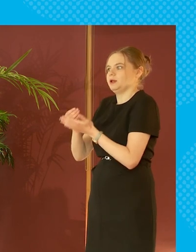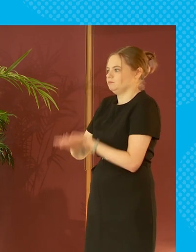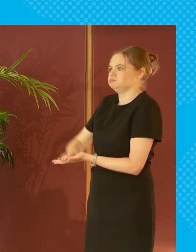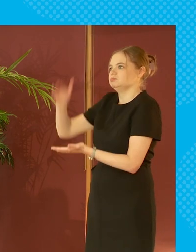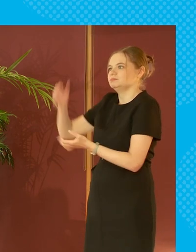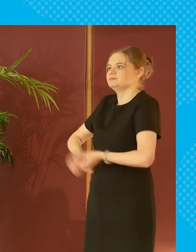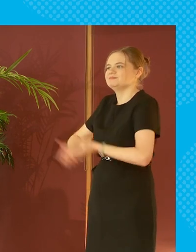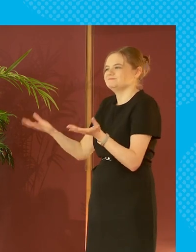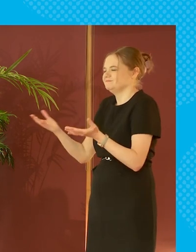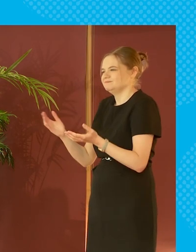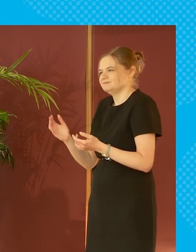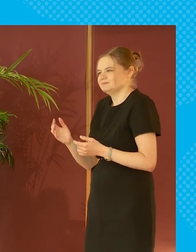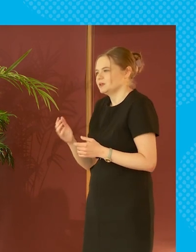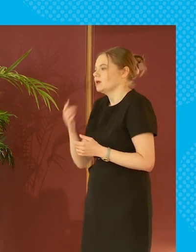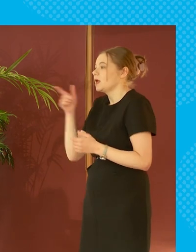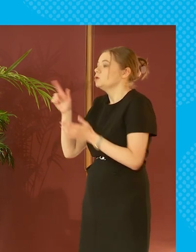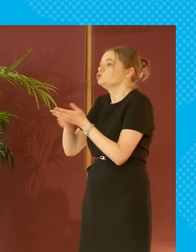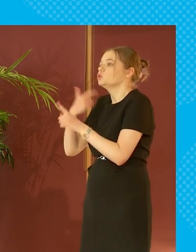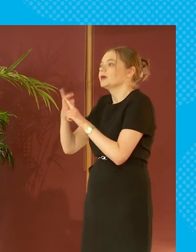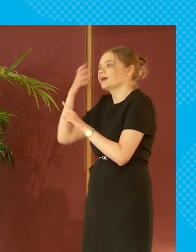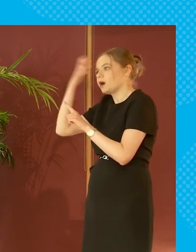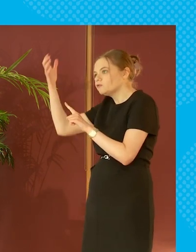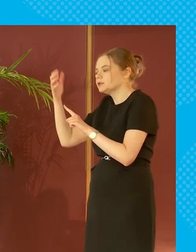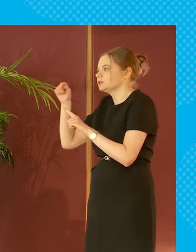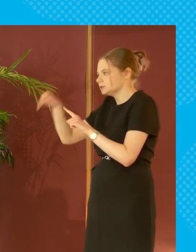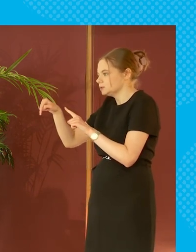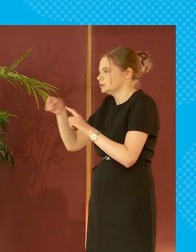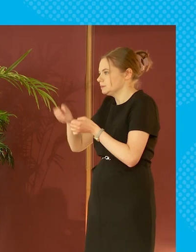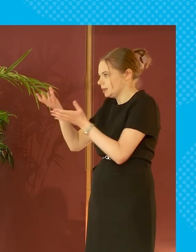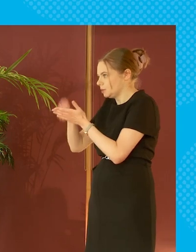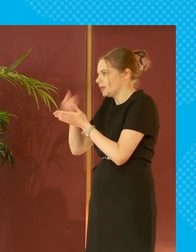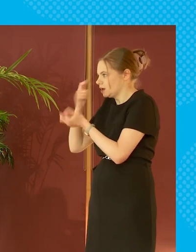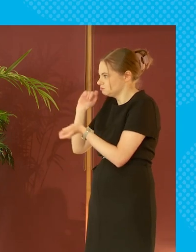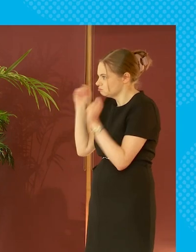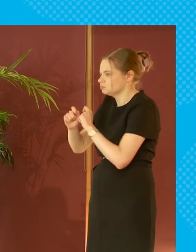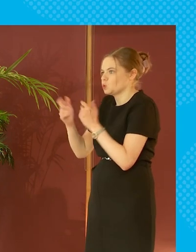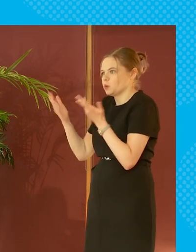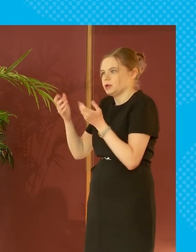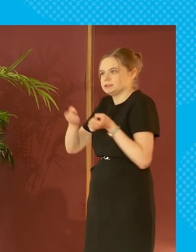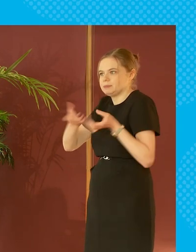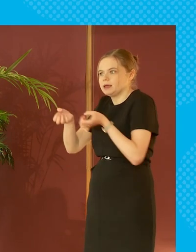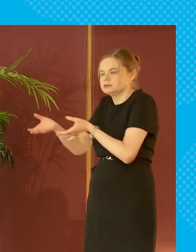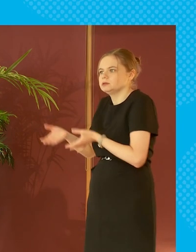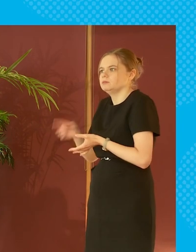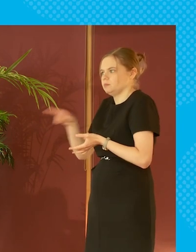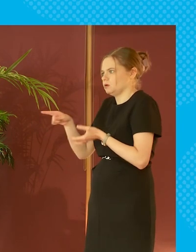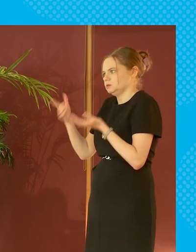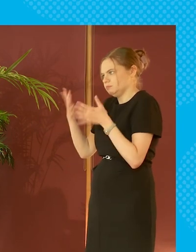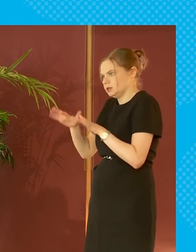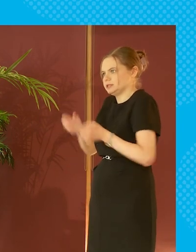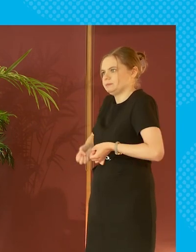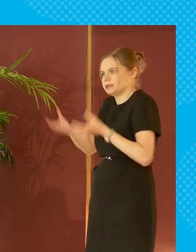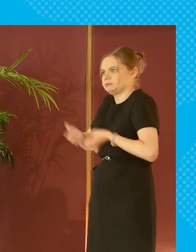you'd be able to choose to spend the money which the uk government spends in scotland in a different way but it's also spent at the minute